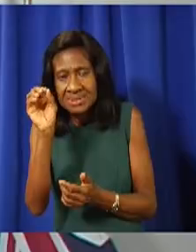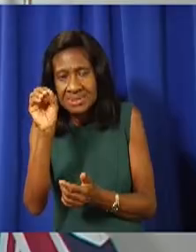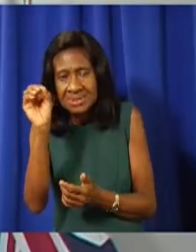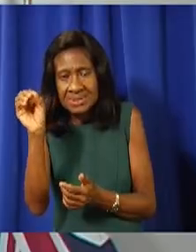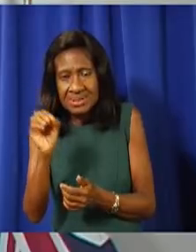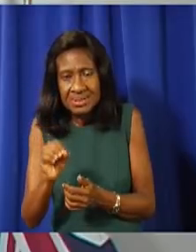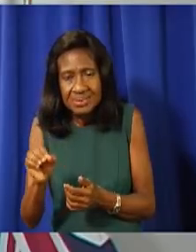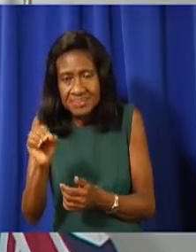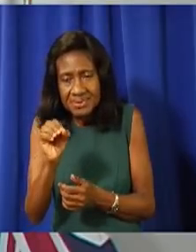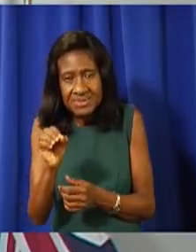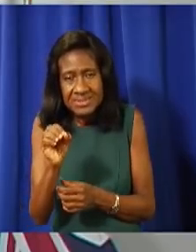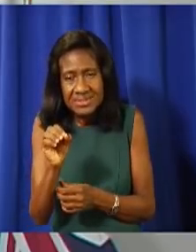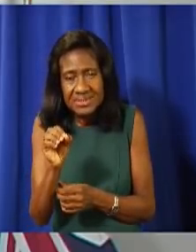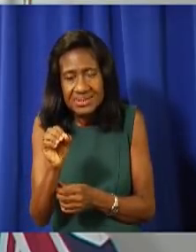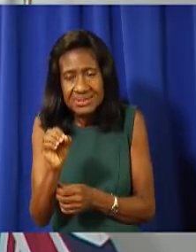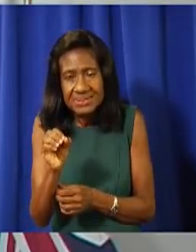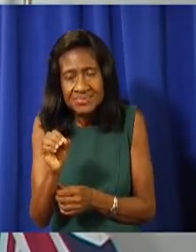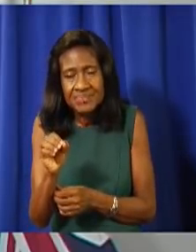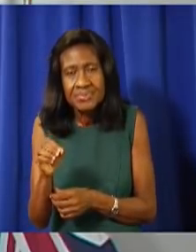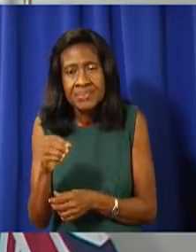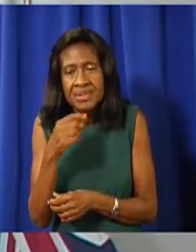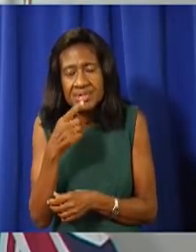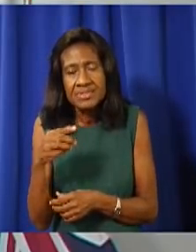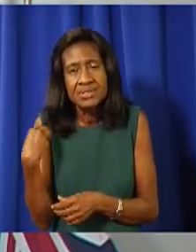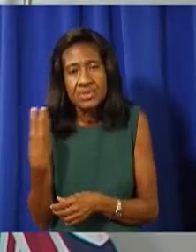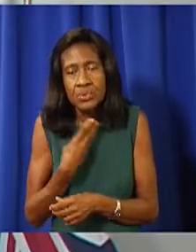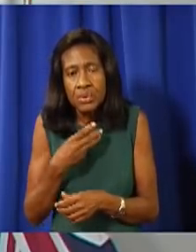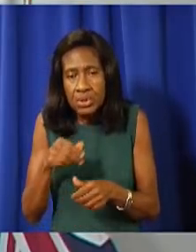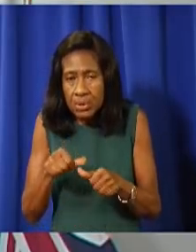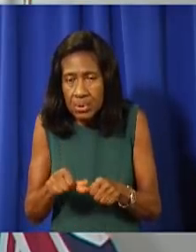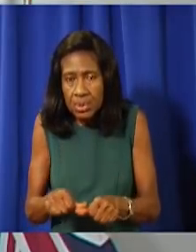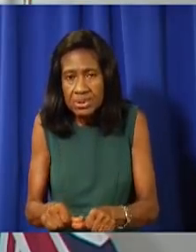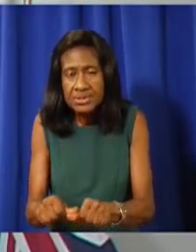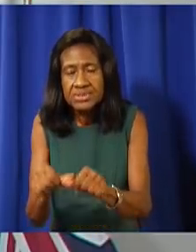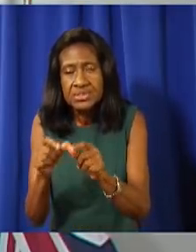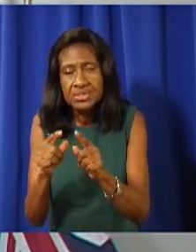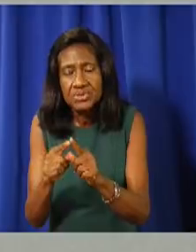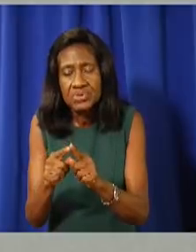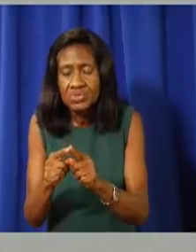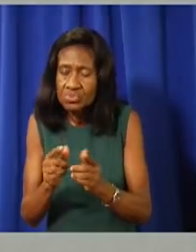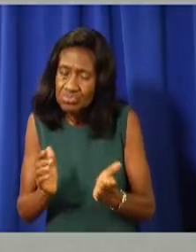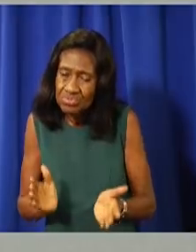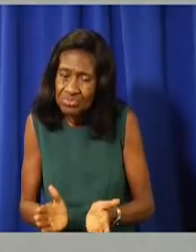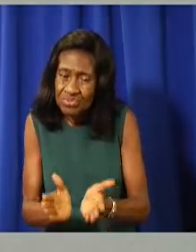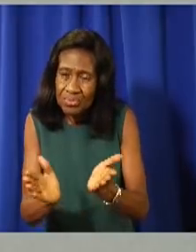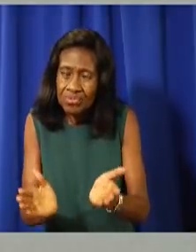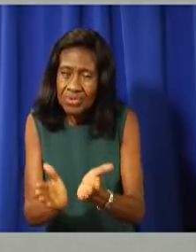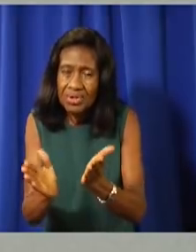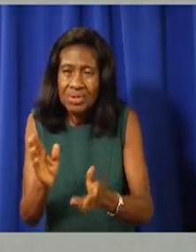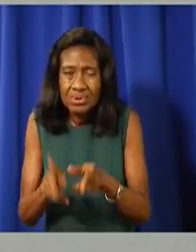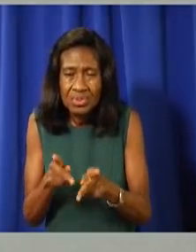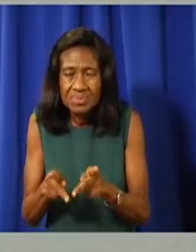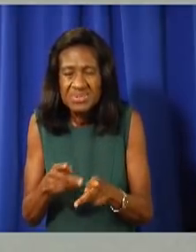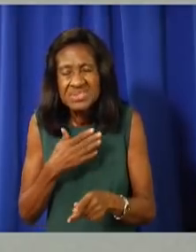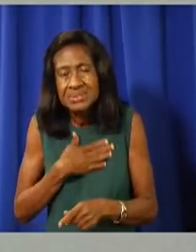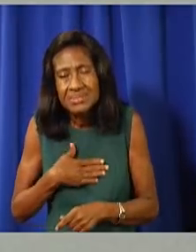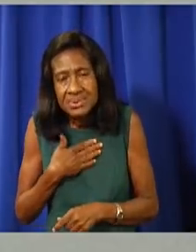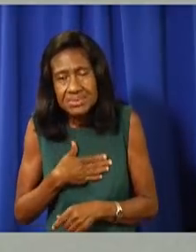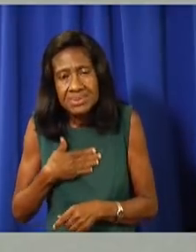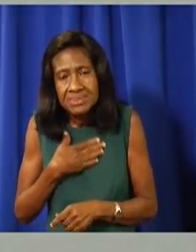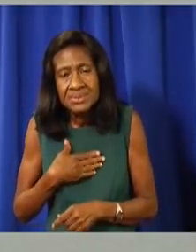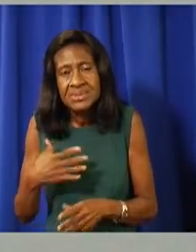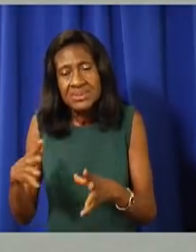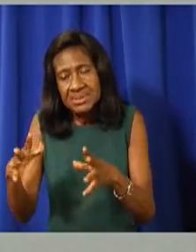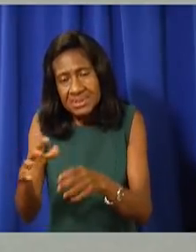Um, and, and, you know, we, we continue to emphasize, we continue to plead with people to go and get the vaccination because that